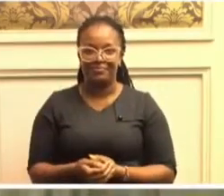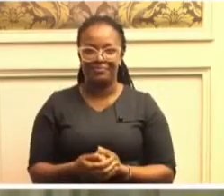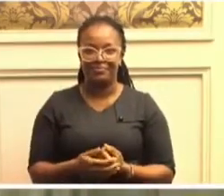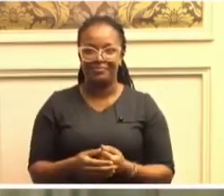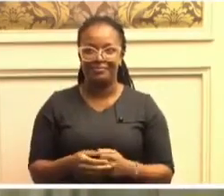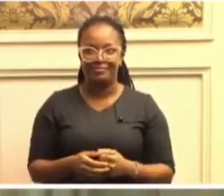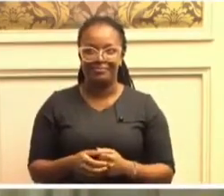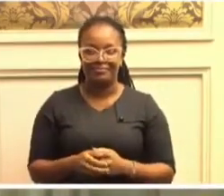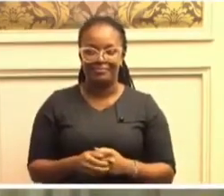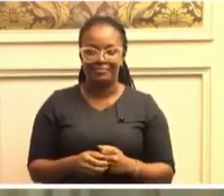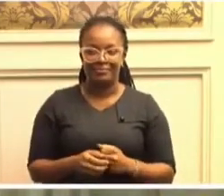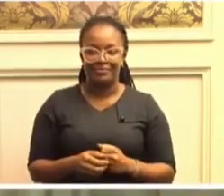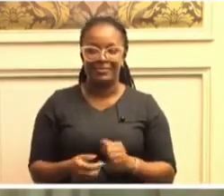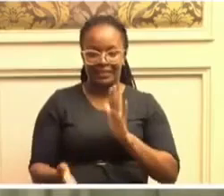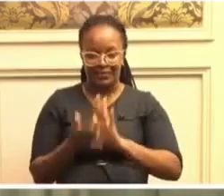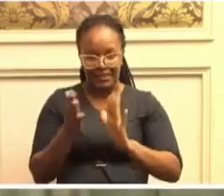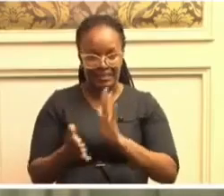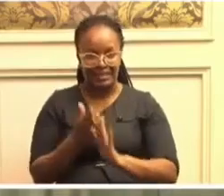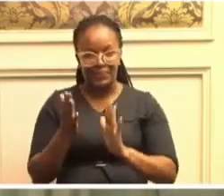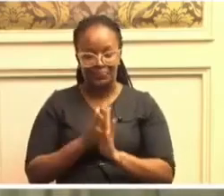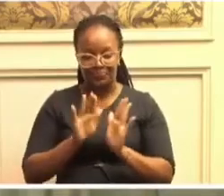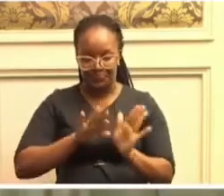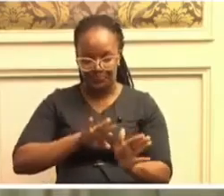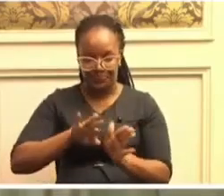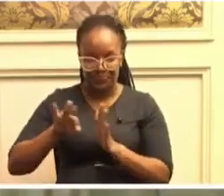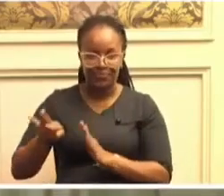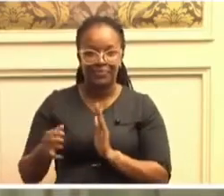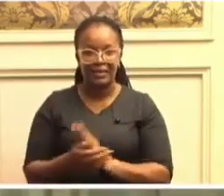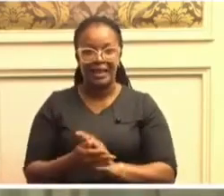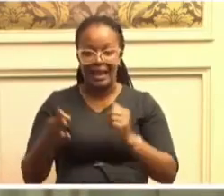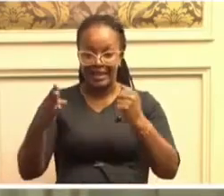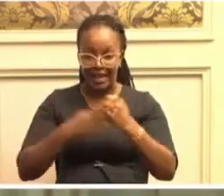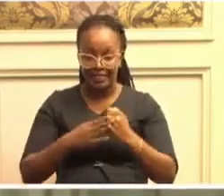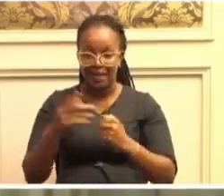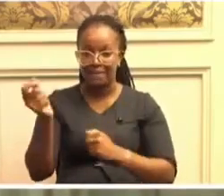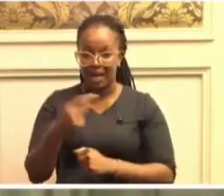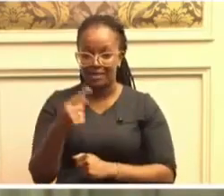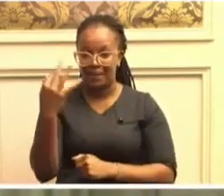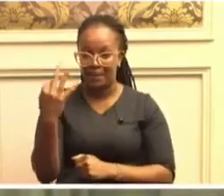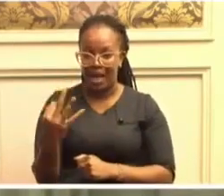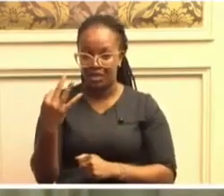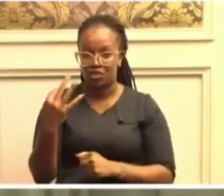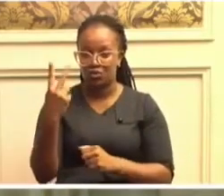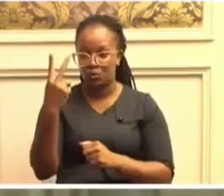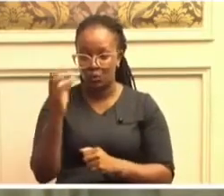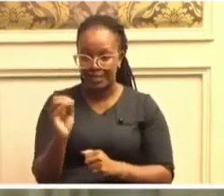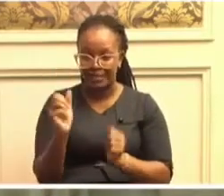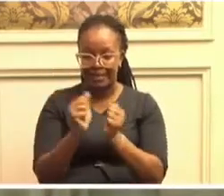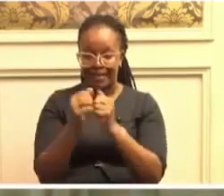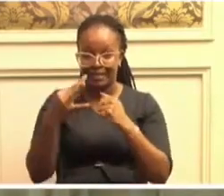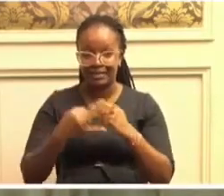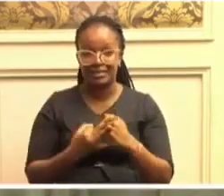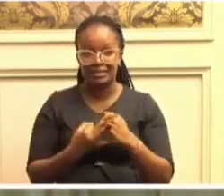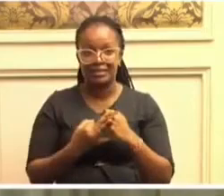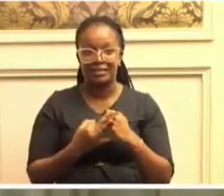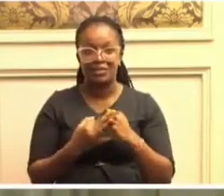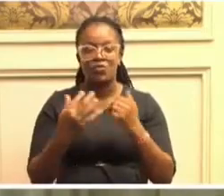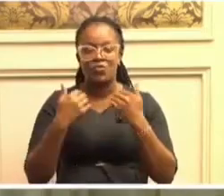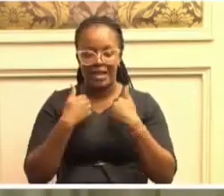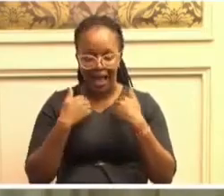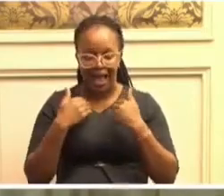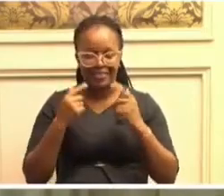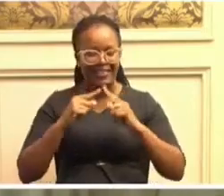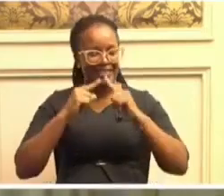First forward, 9th March 2018, the great grand handshake.